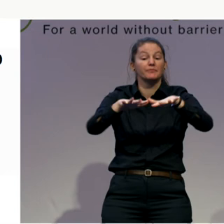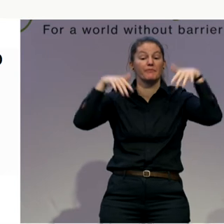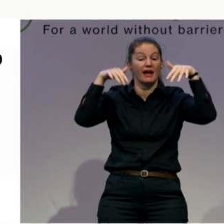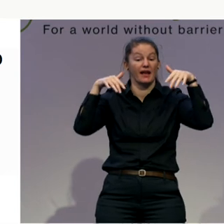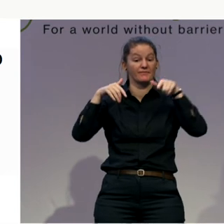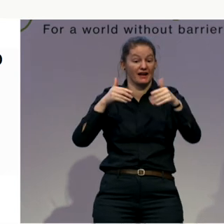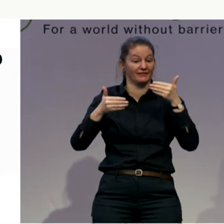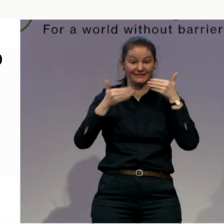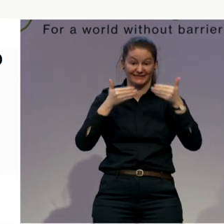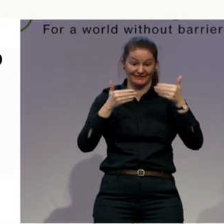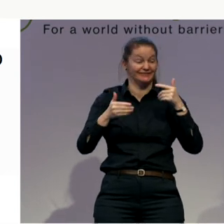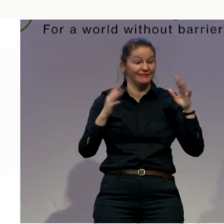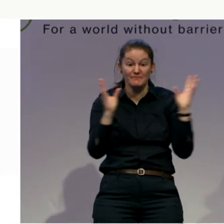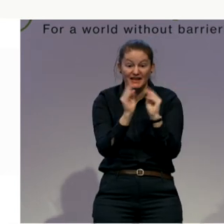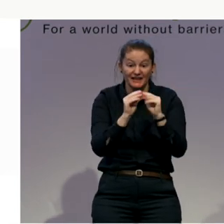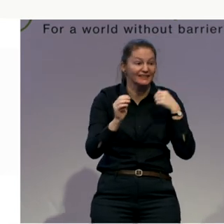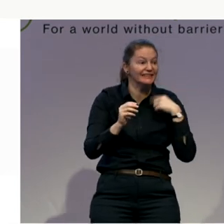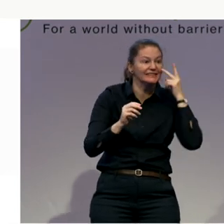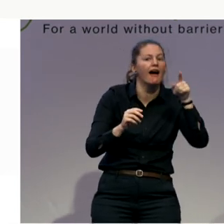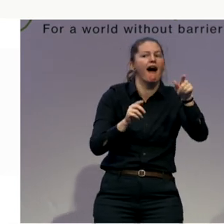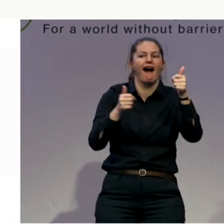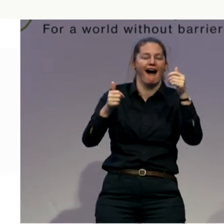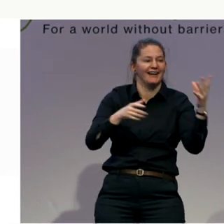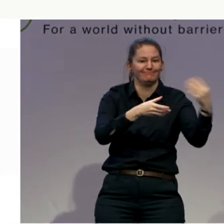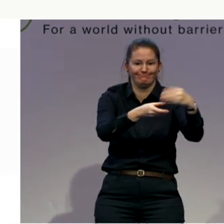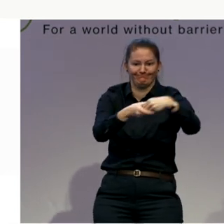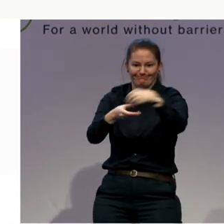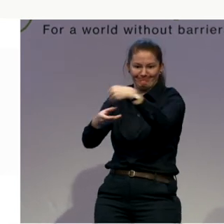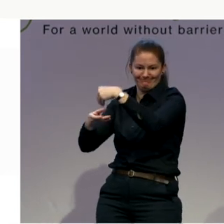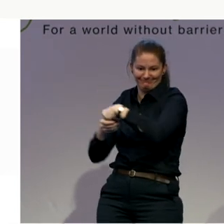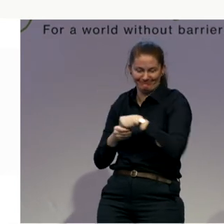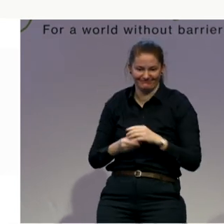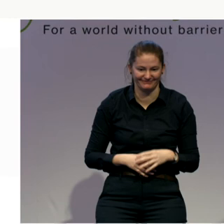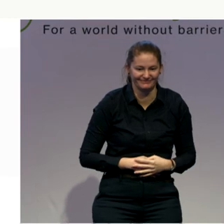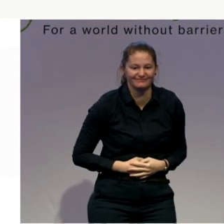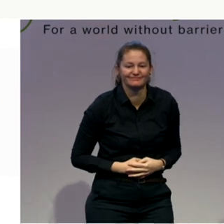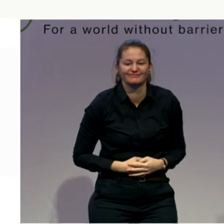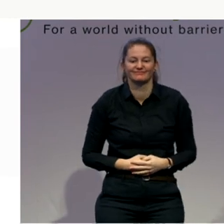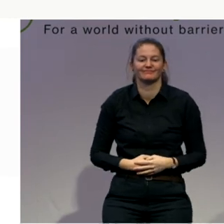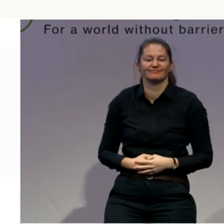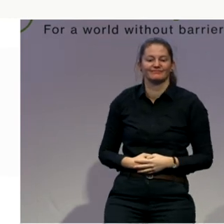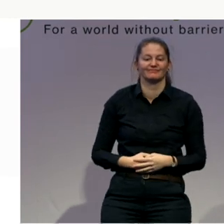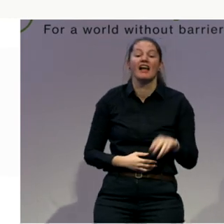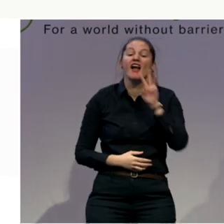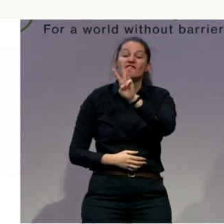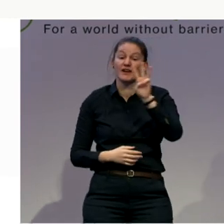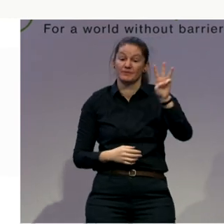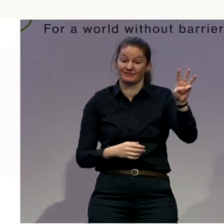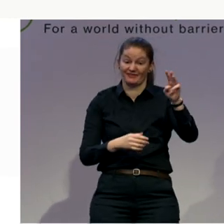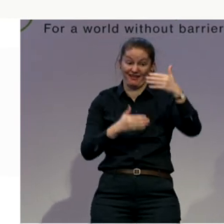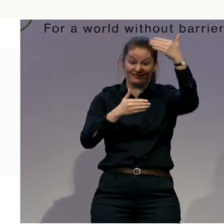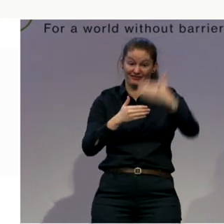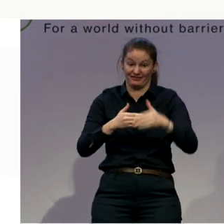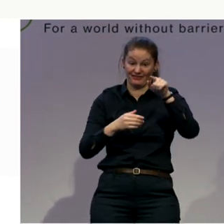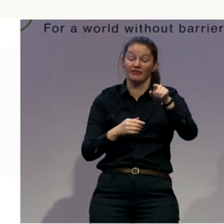what's in our parliament going on, the parliament's web content is largely barrier-free. Almost the entire site